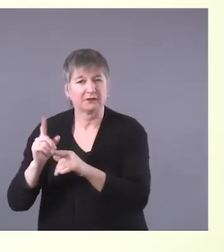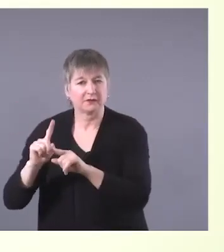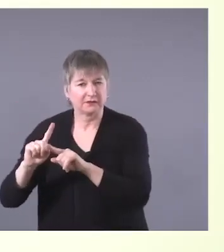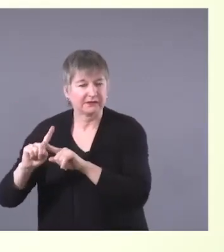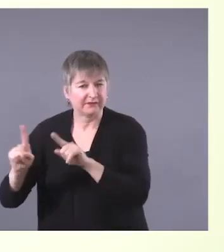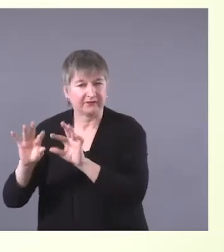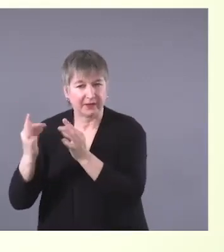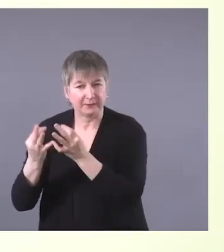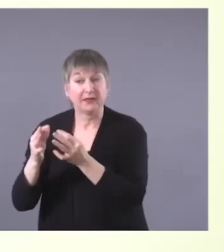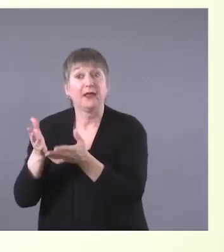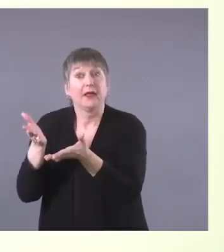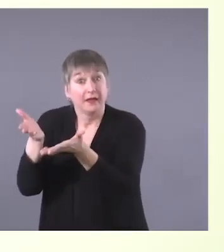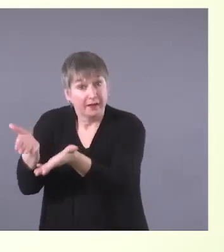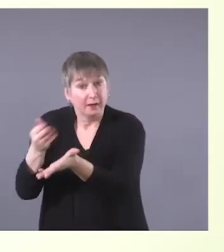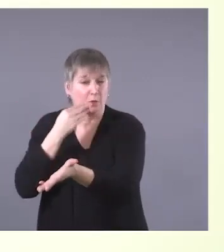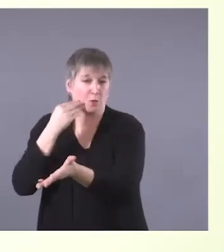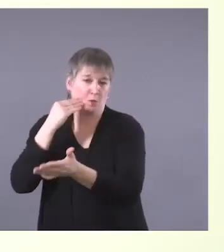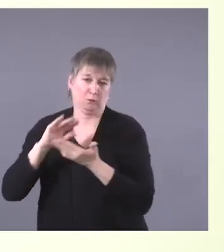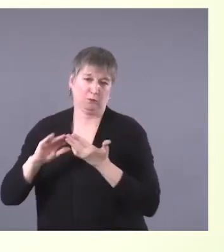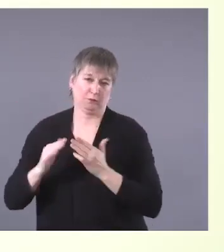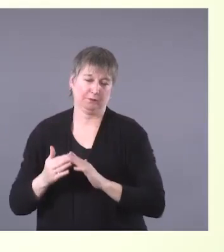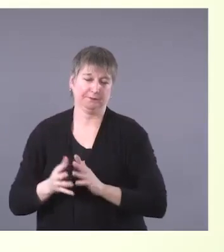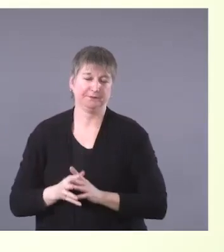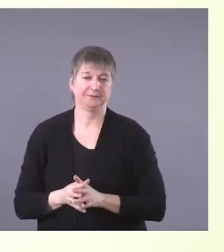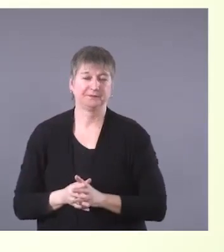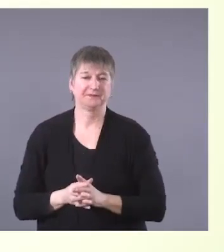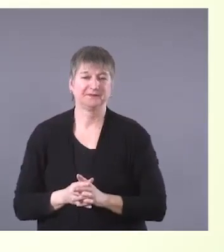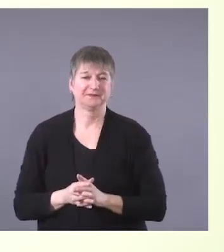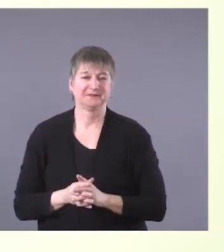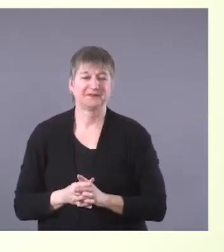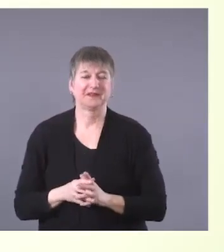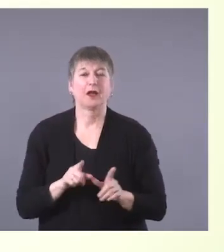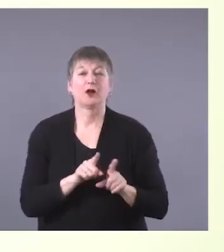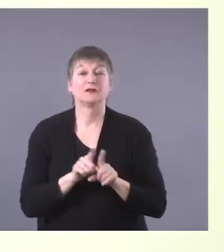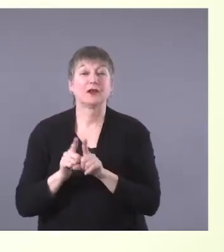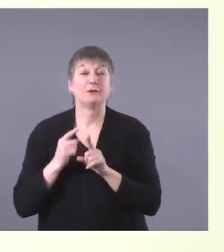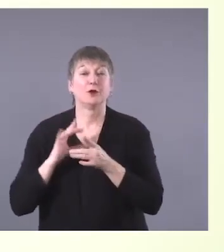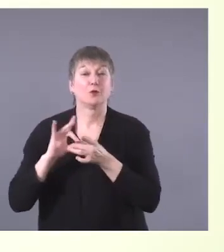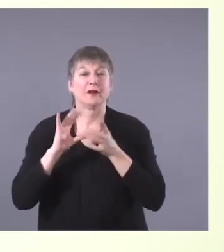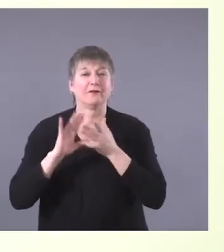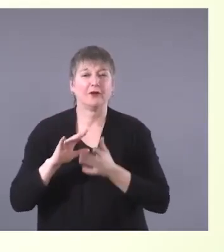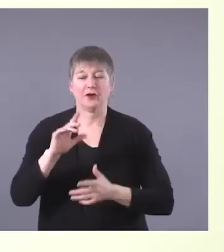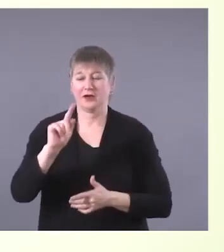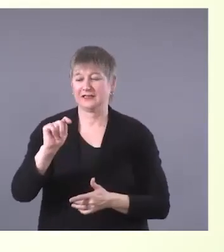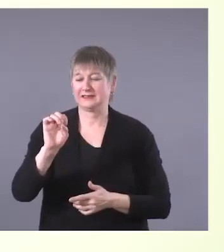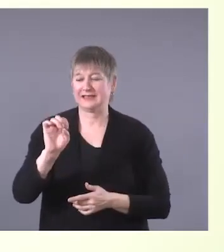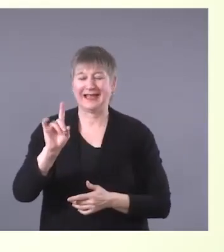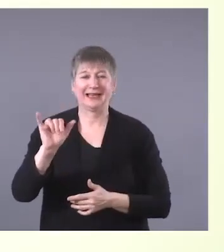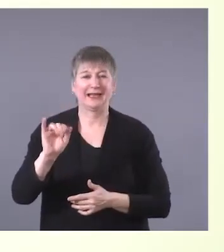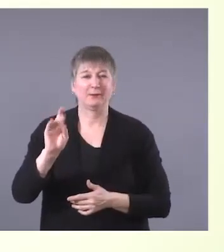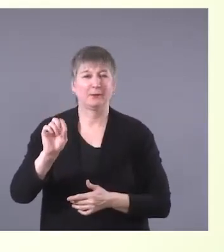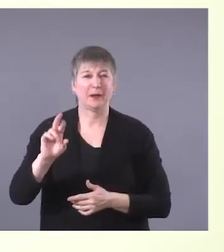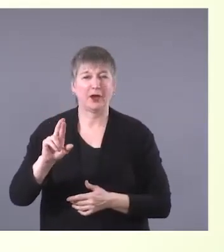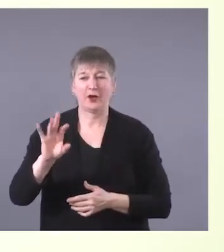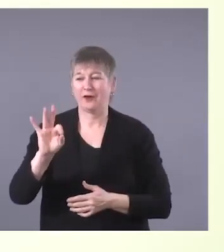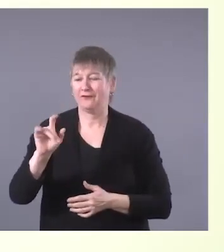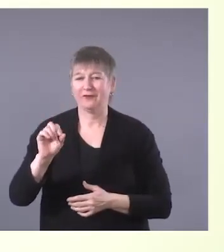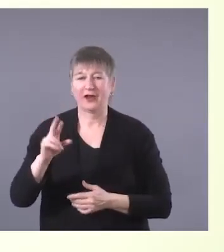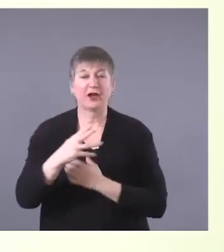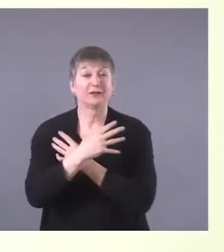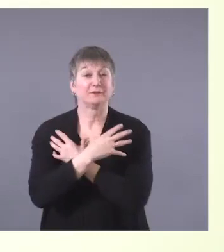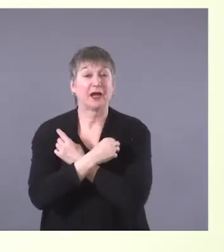home communities. I'm also a Teddy Bear Fair coordinator, so I coordinate health, wellness and safety